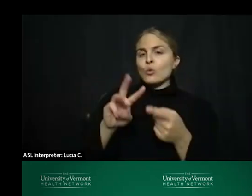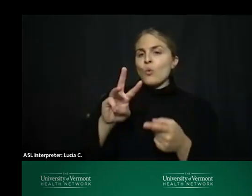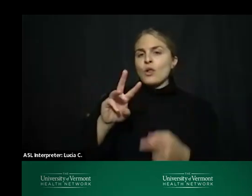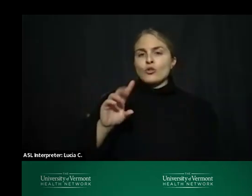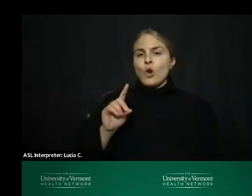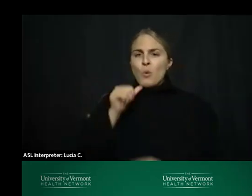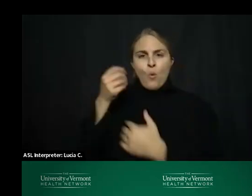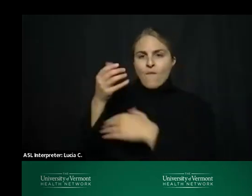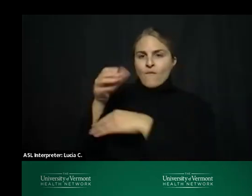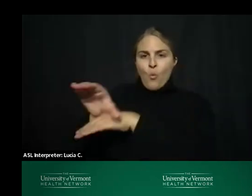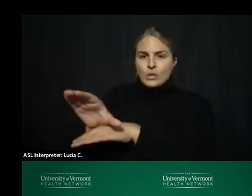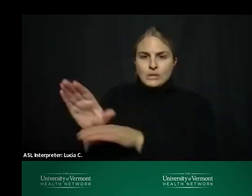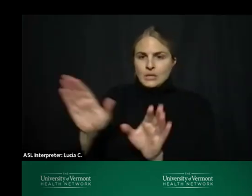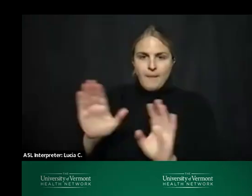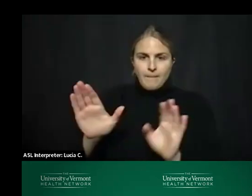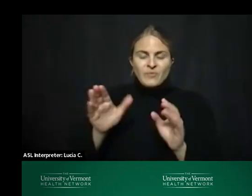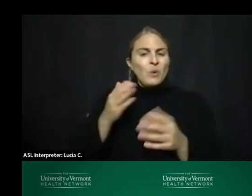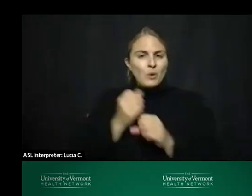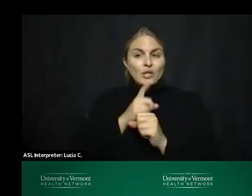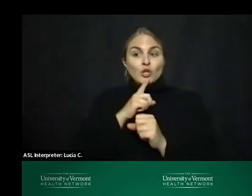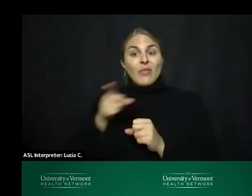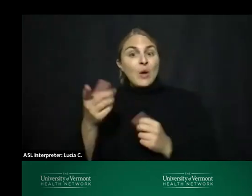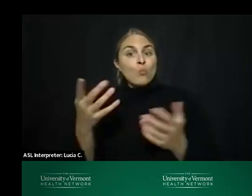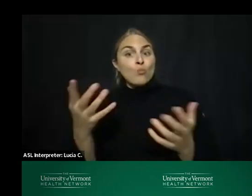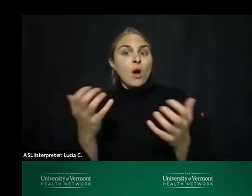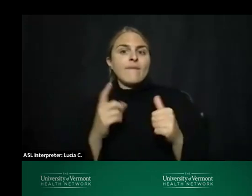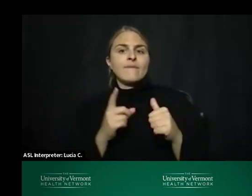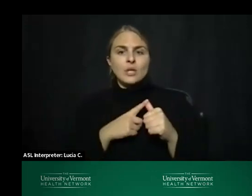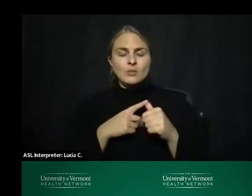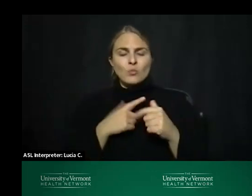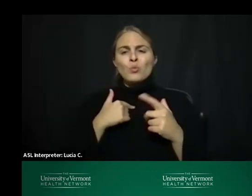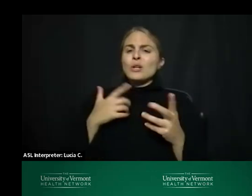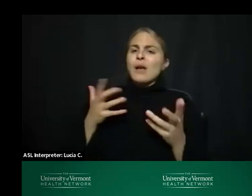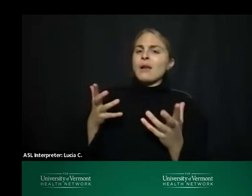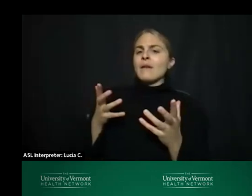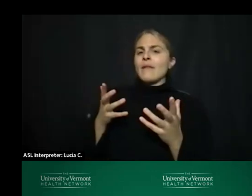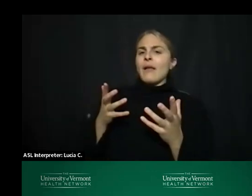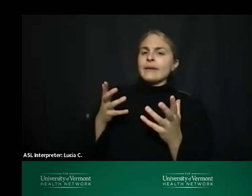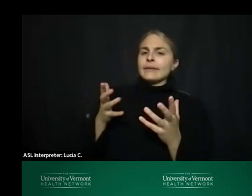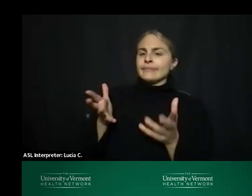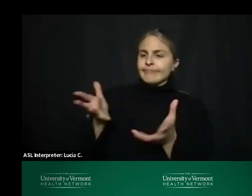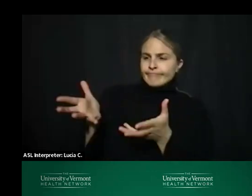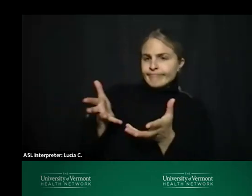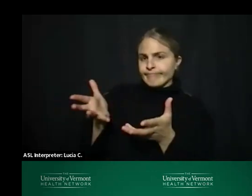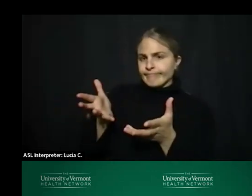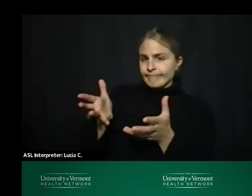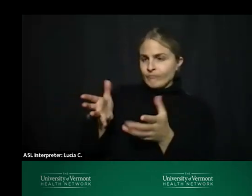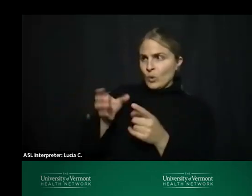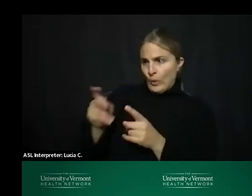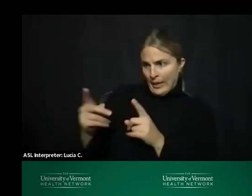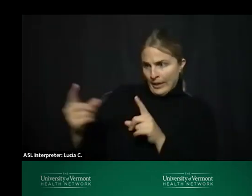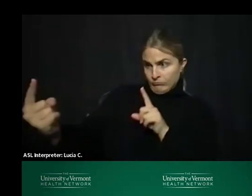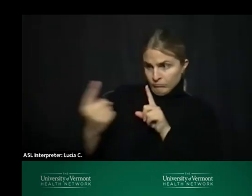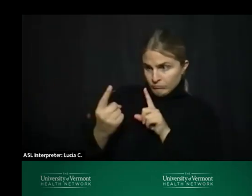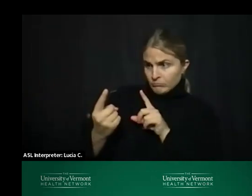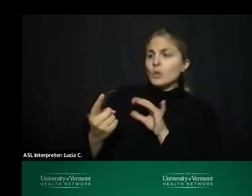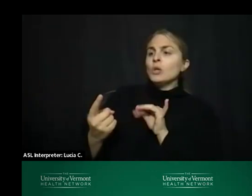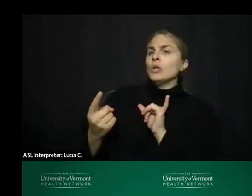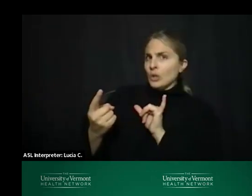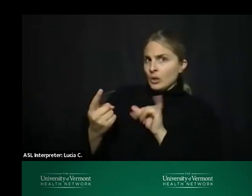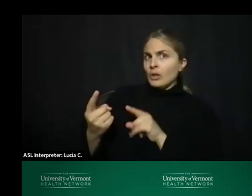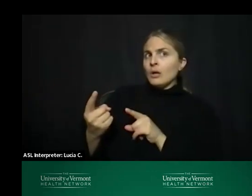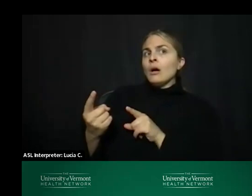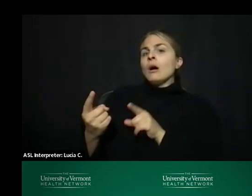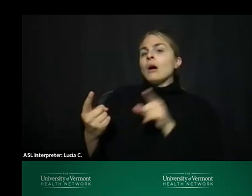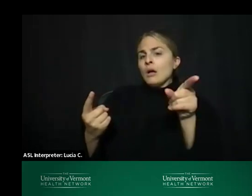from substances and um we want to act as sort of the traffic cop to to point them in the direction of the resource that might